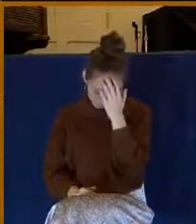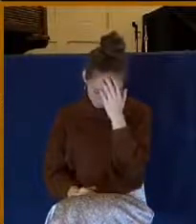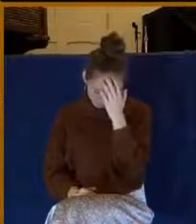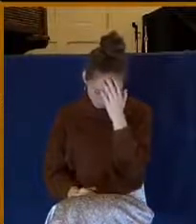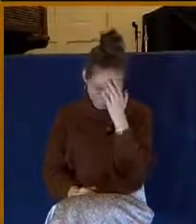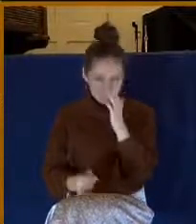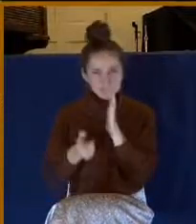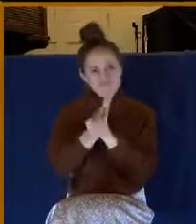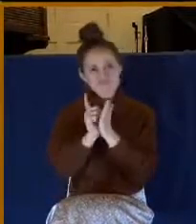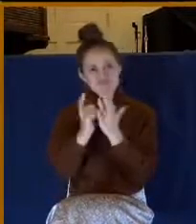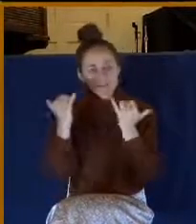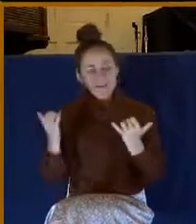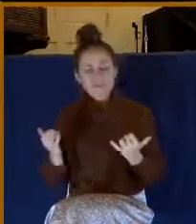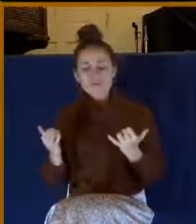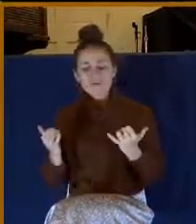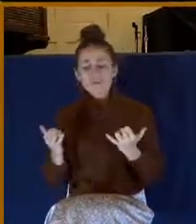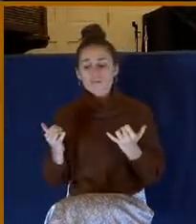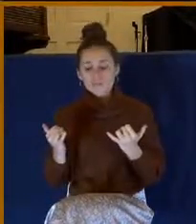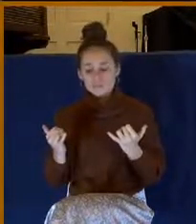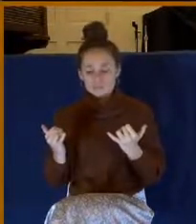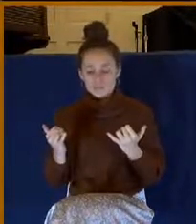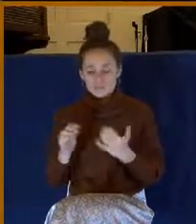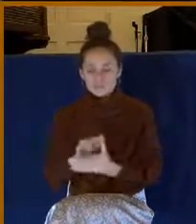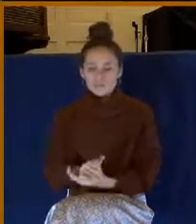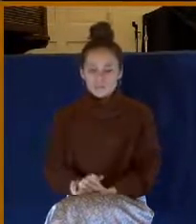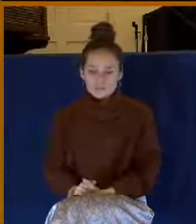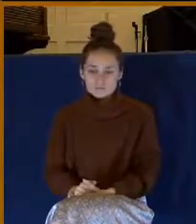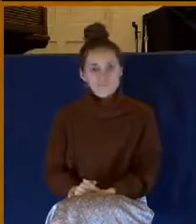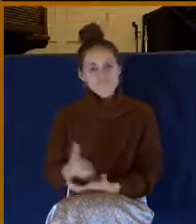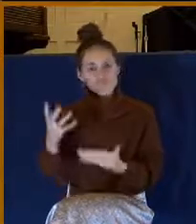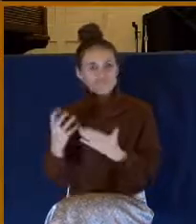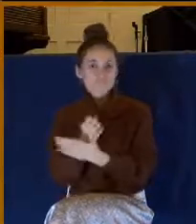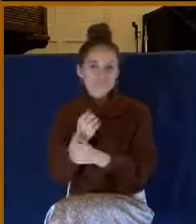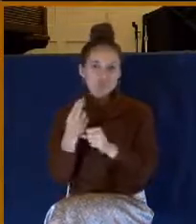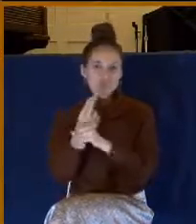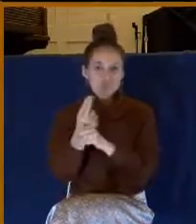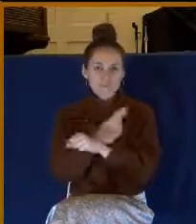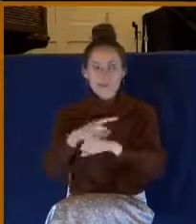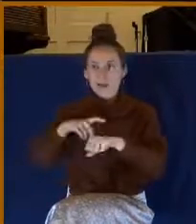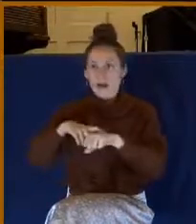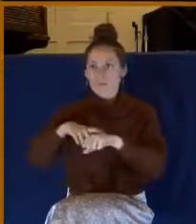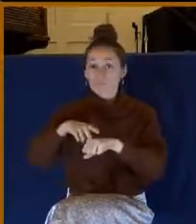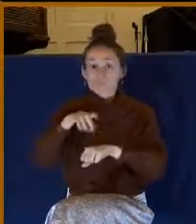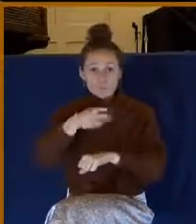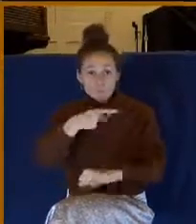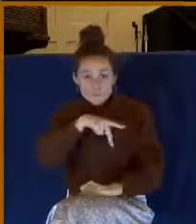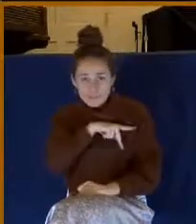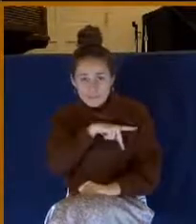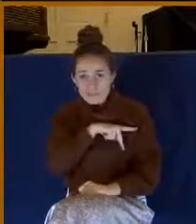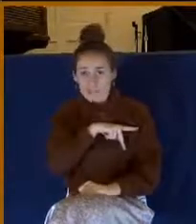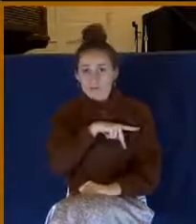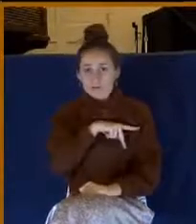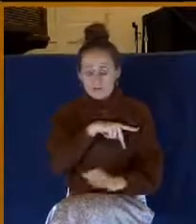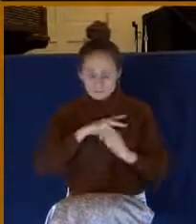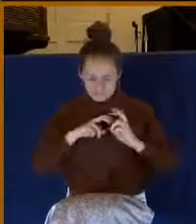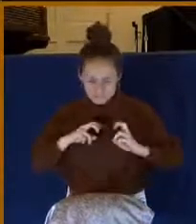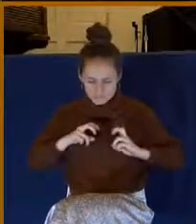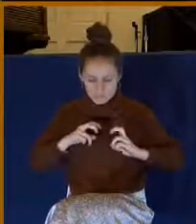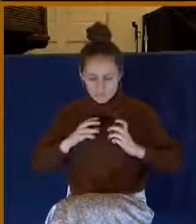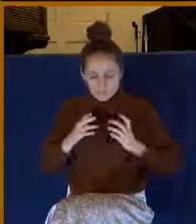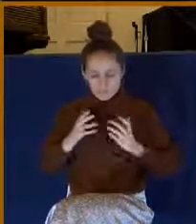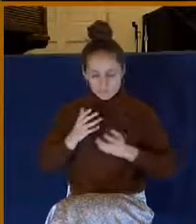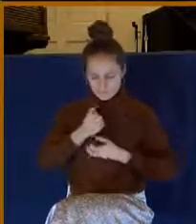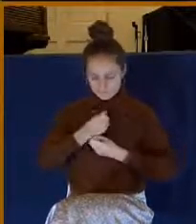just take a moment and just would you use this as a time just to you personally offering a prayer